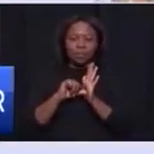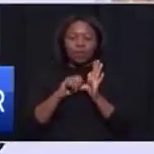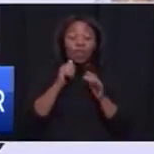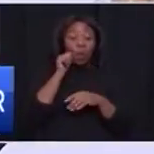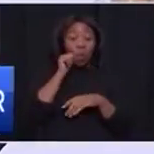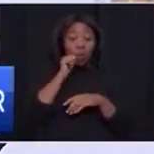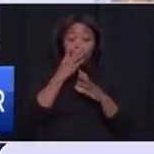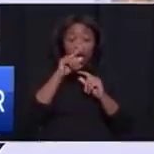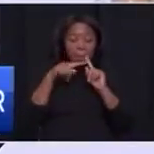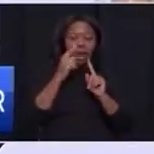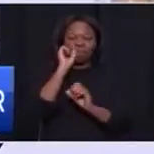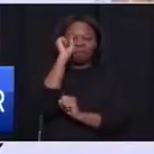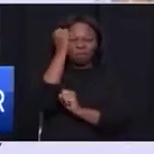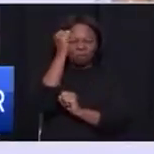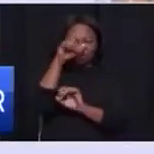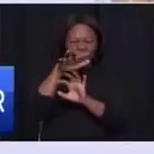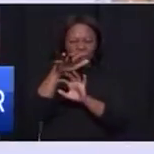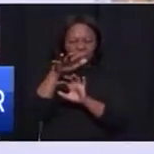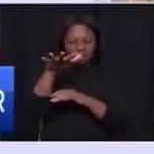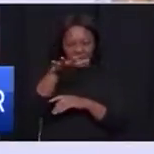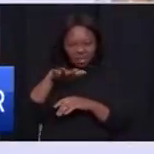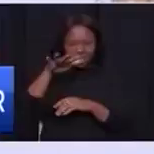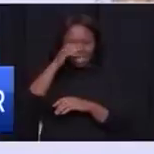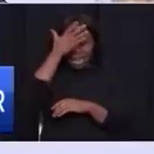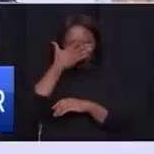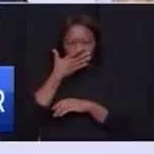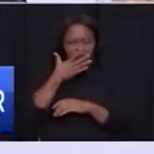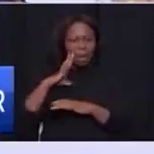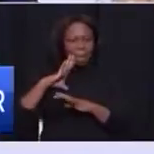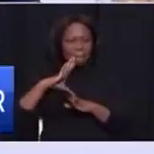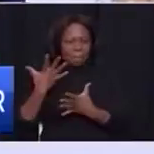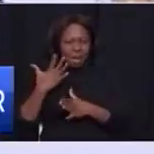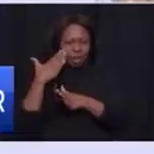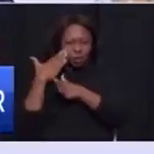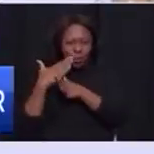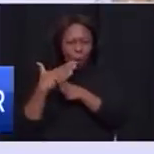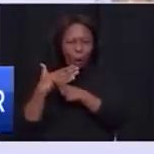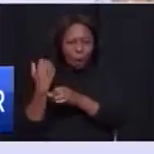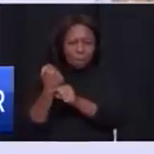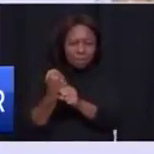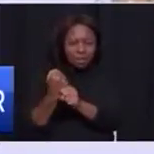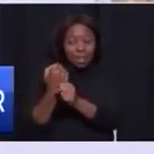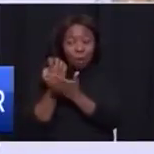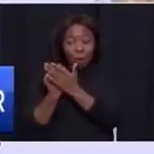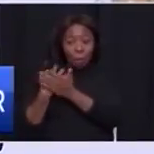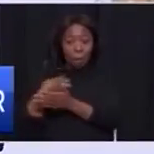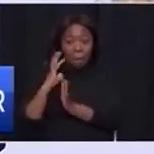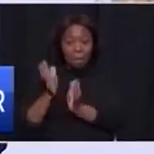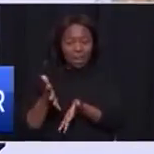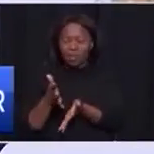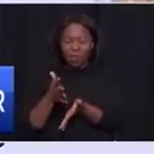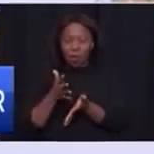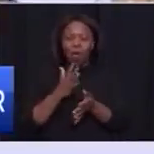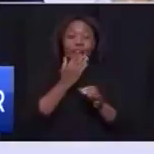industrialization in Africa, it's not only about creating jobs in our own economies. We must